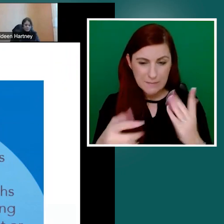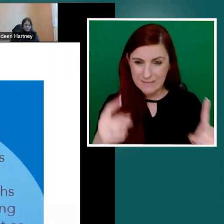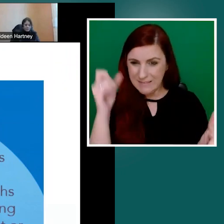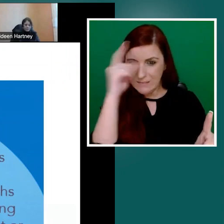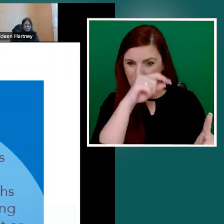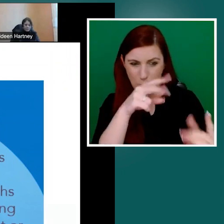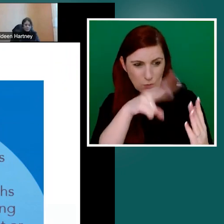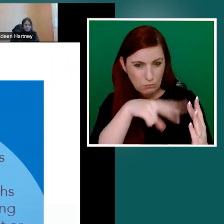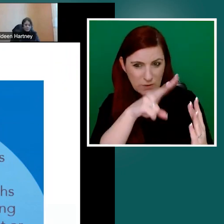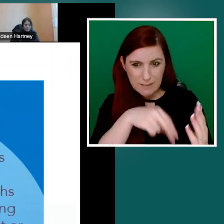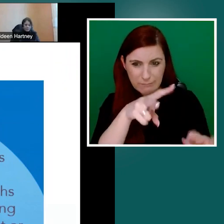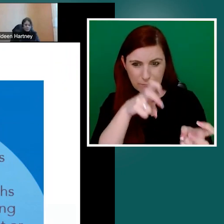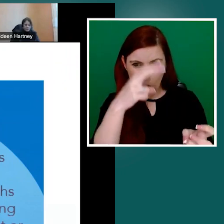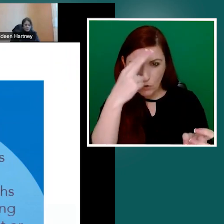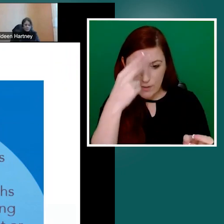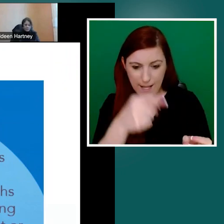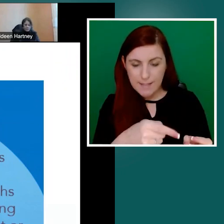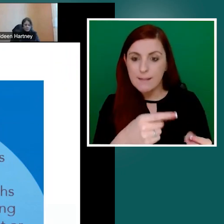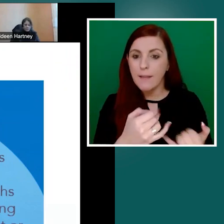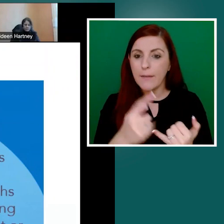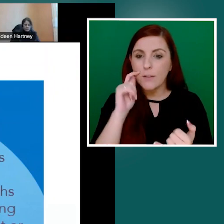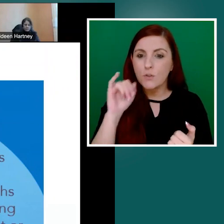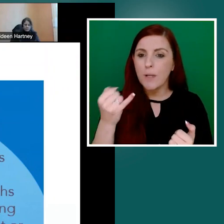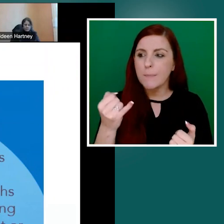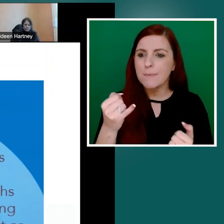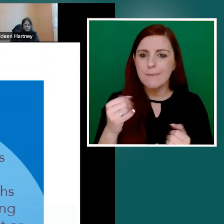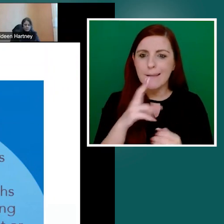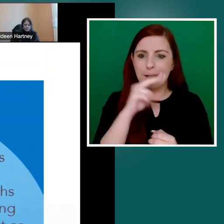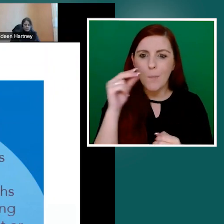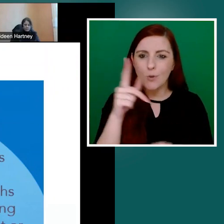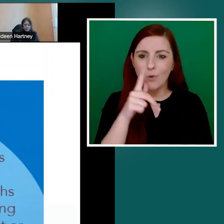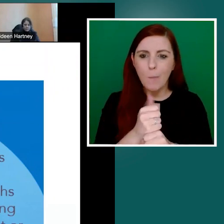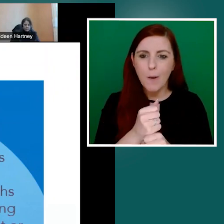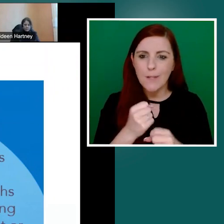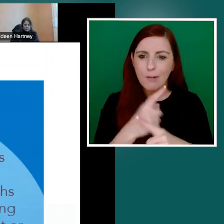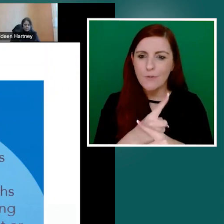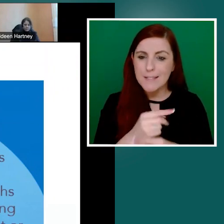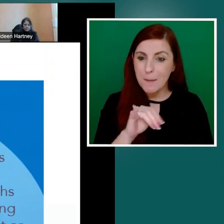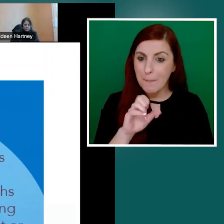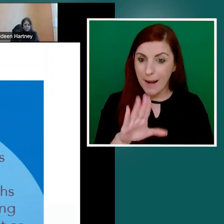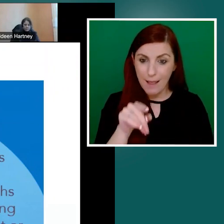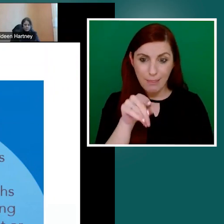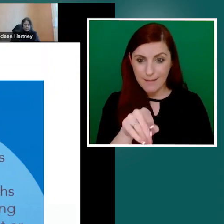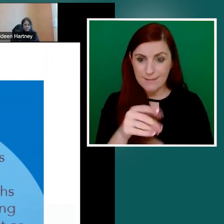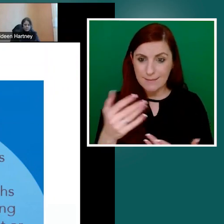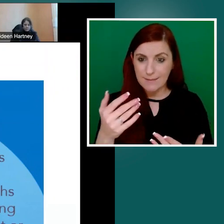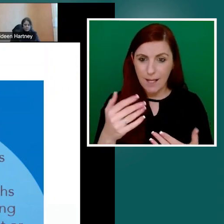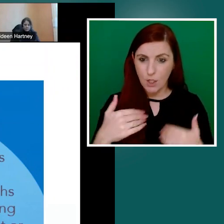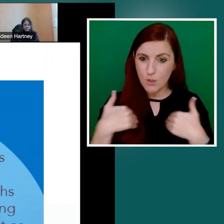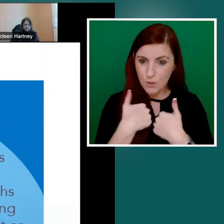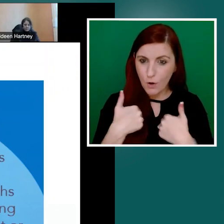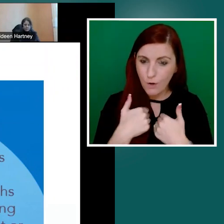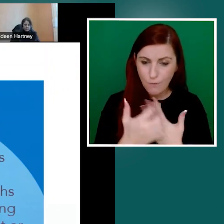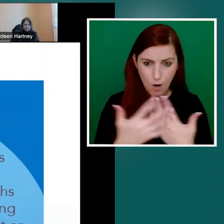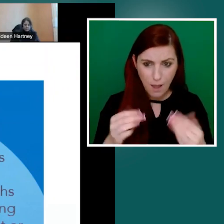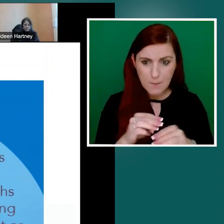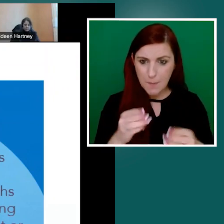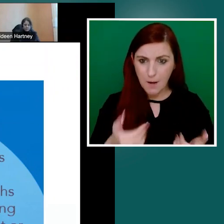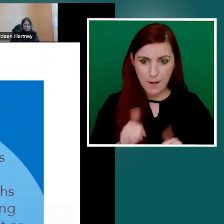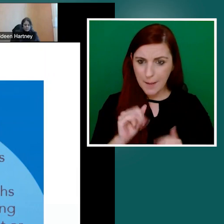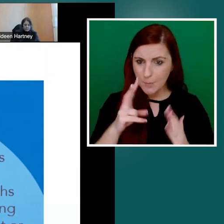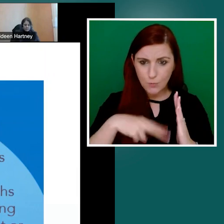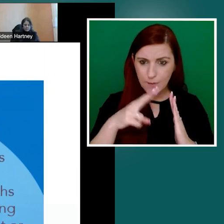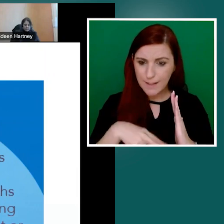really pressing concern for a lot of people. And those figures come from a survey, an international survey that was done in